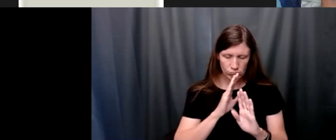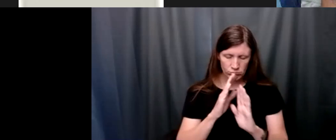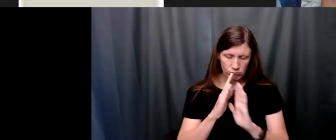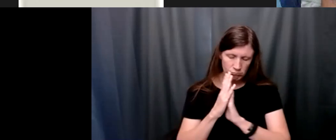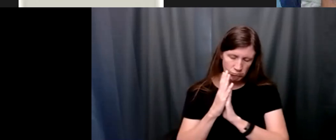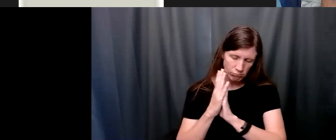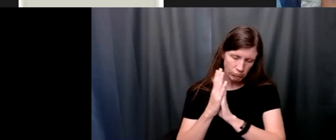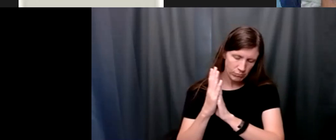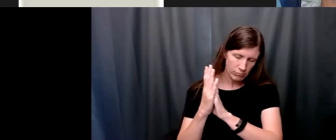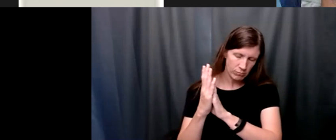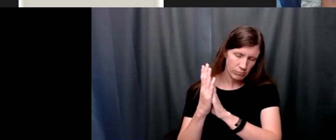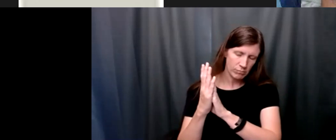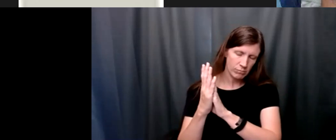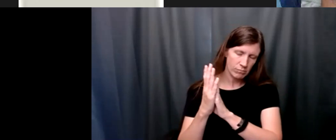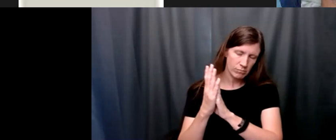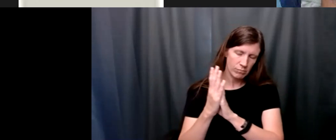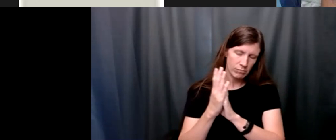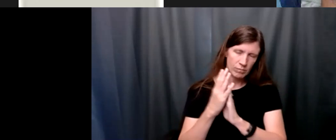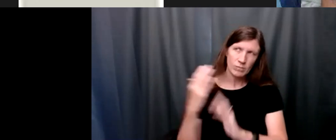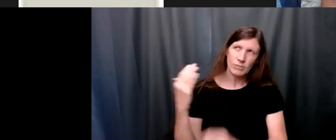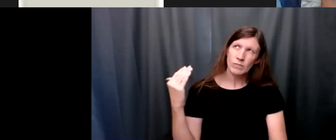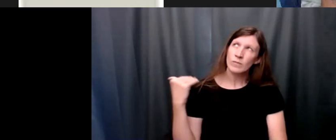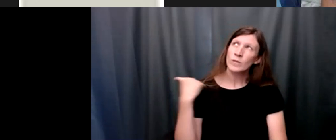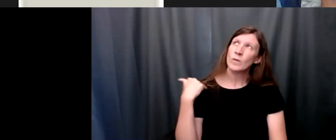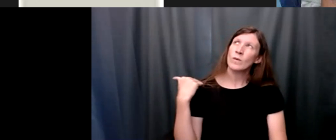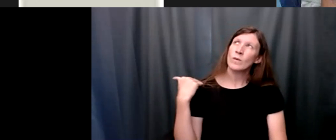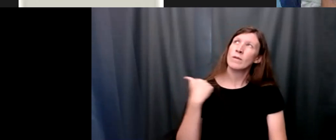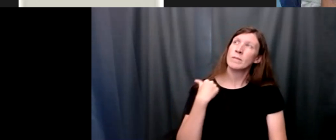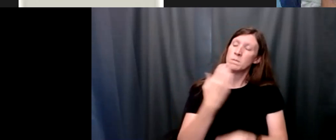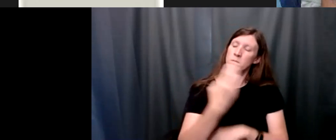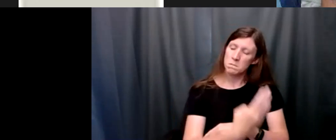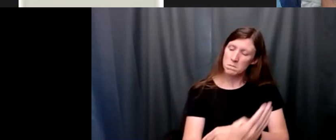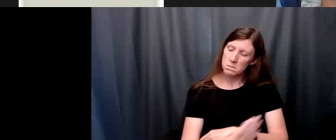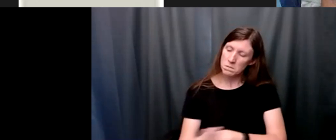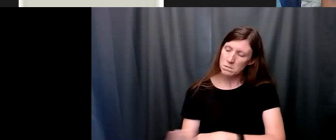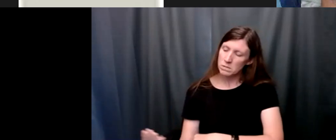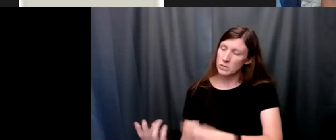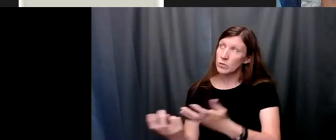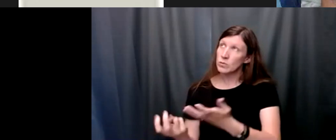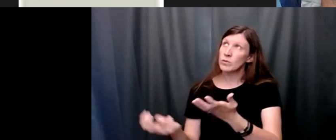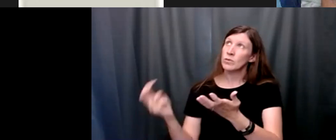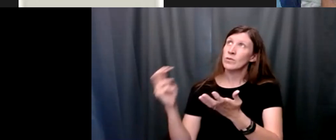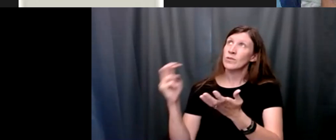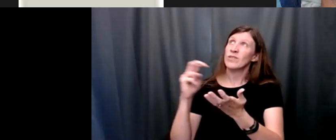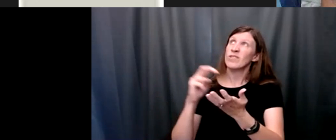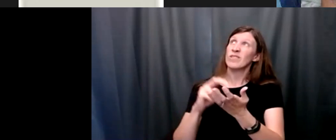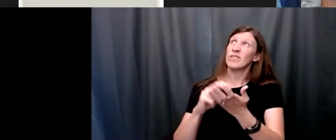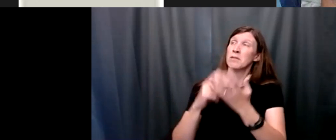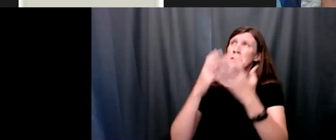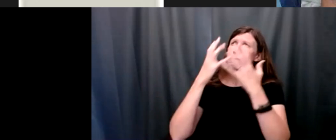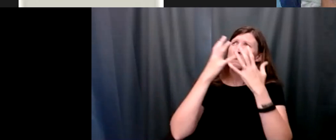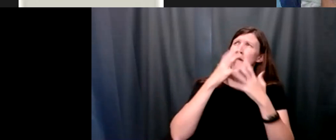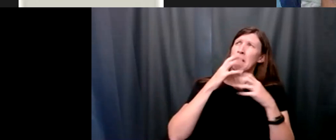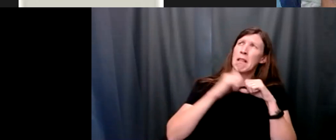you call me to rise in the morning leave my sorrows behind